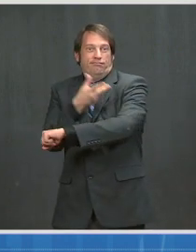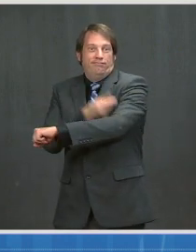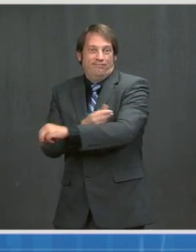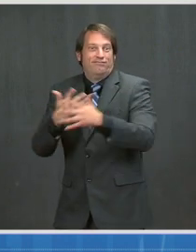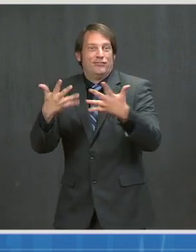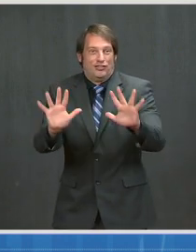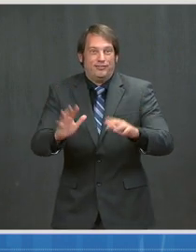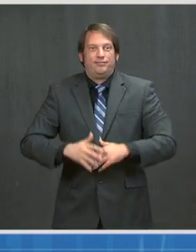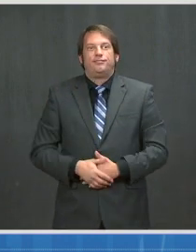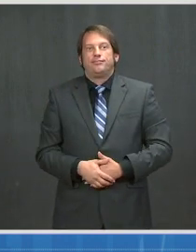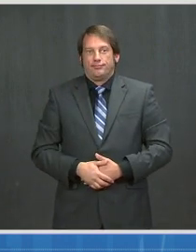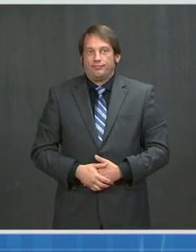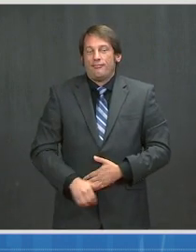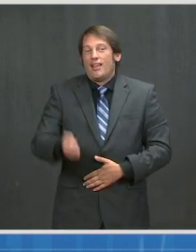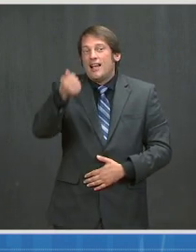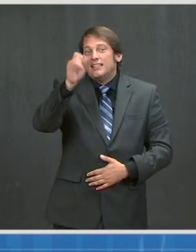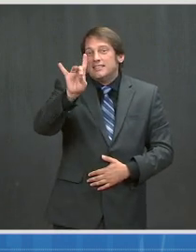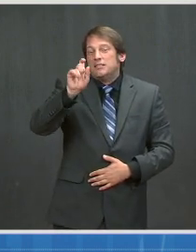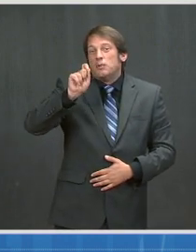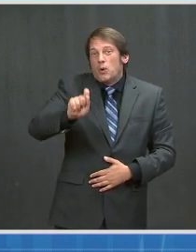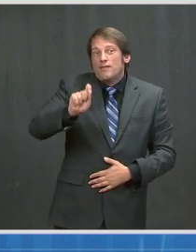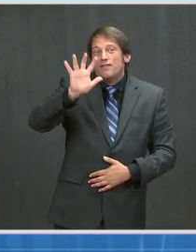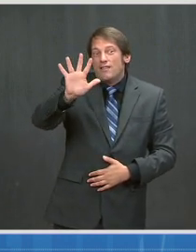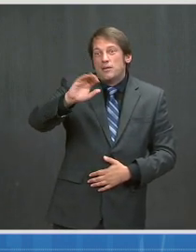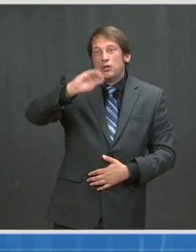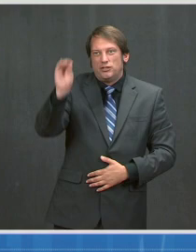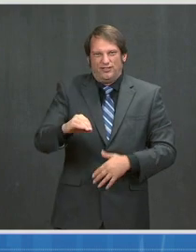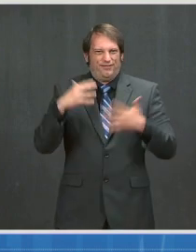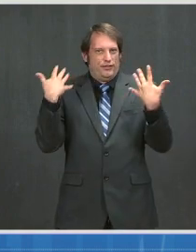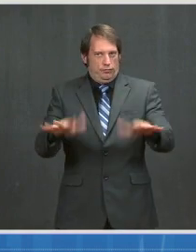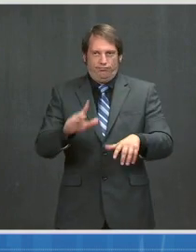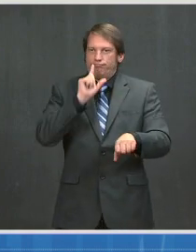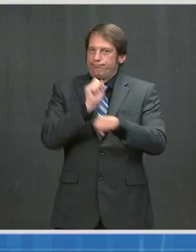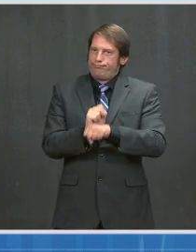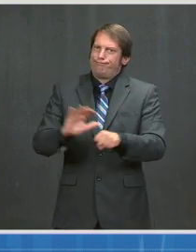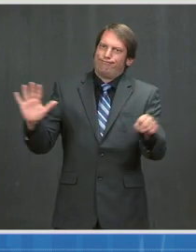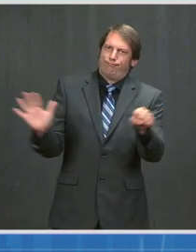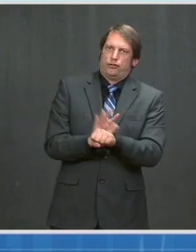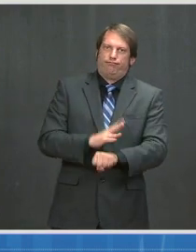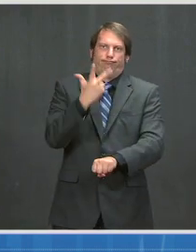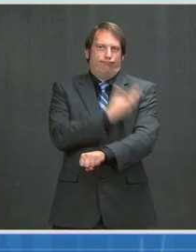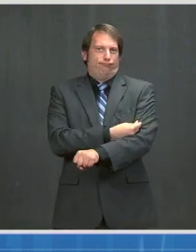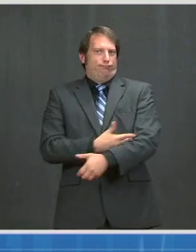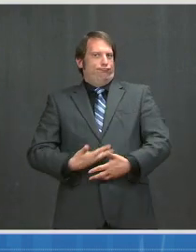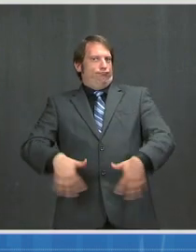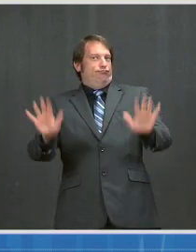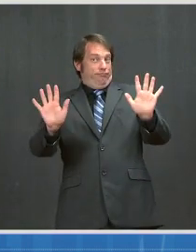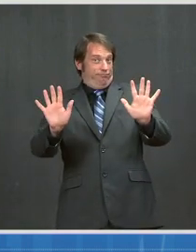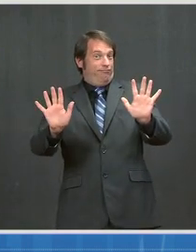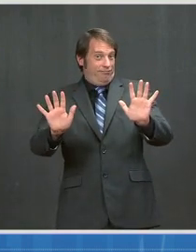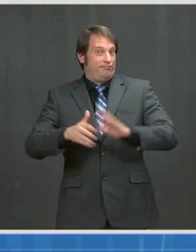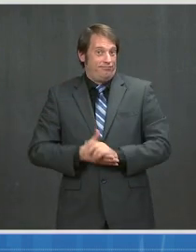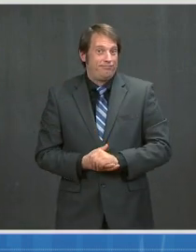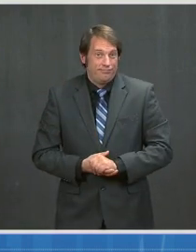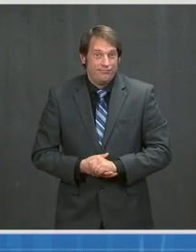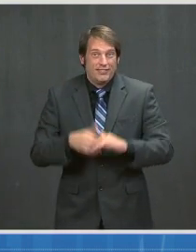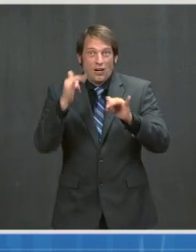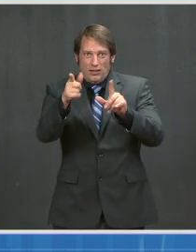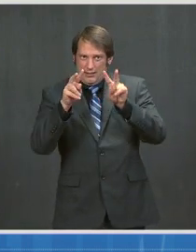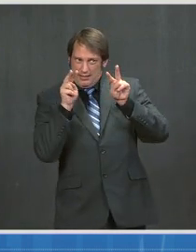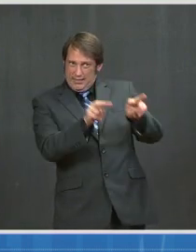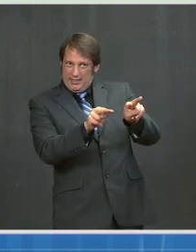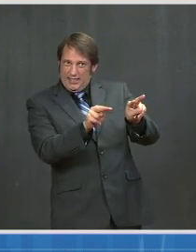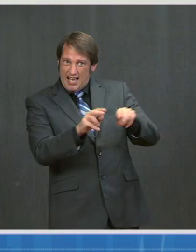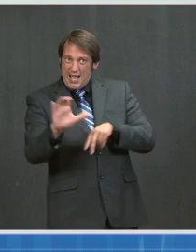percent, are fully vaccinated. As the trends and data have been indicating, cases are increasing nationally,